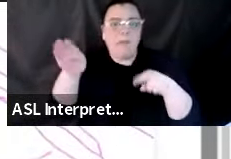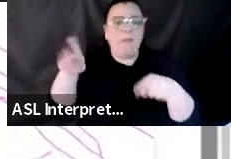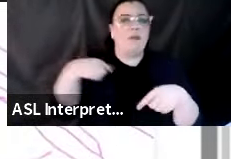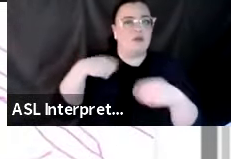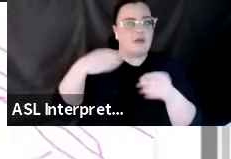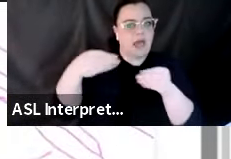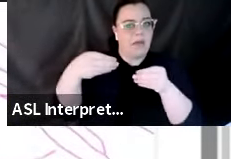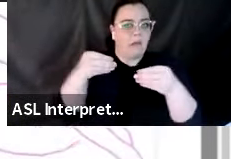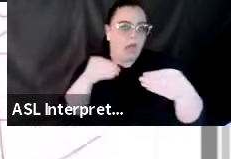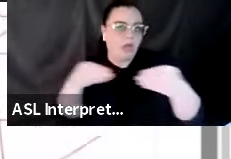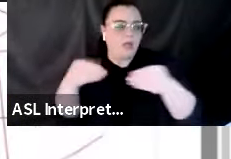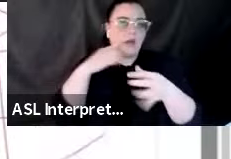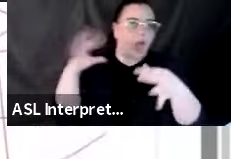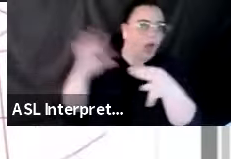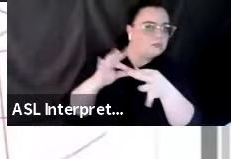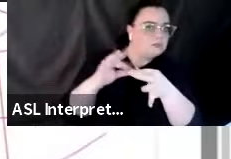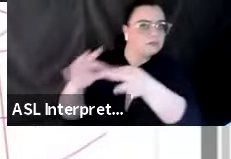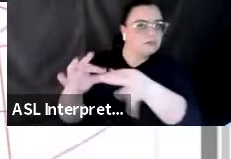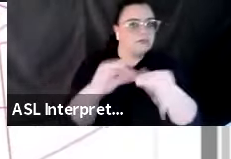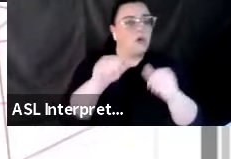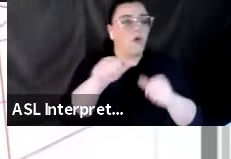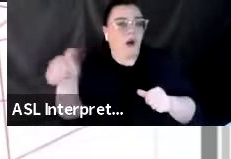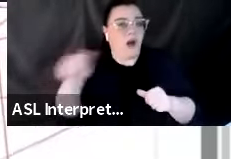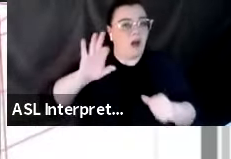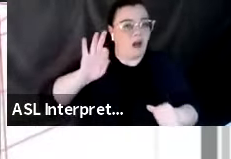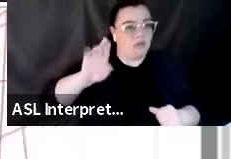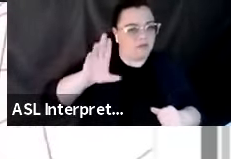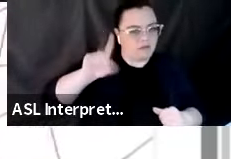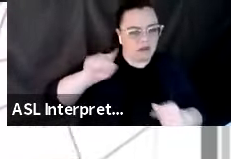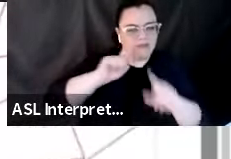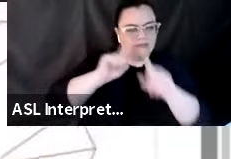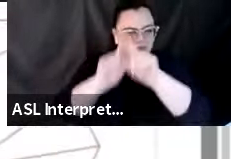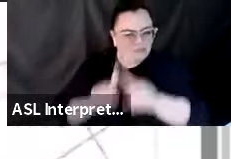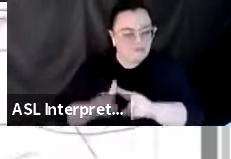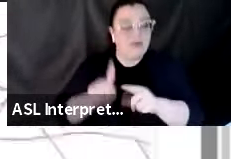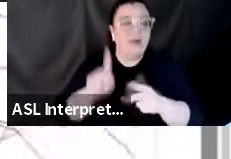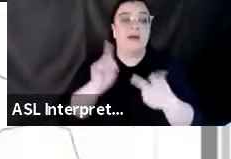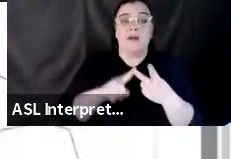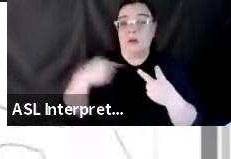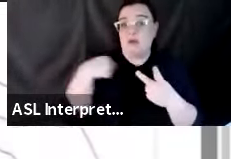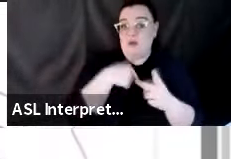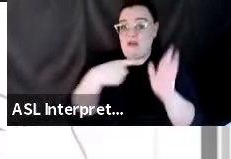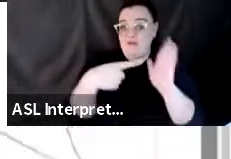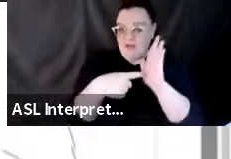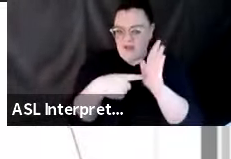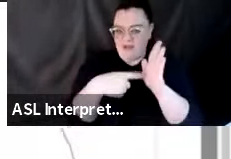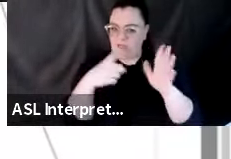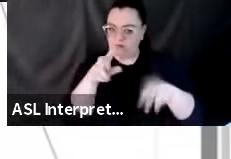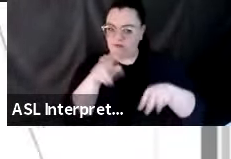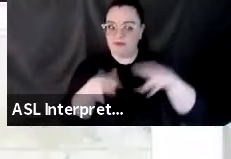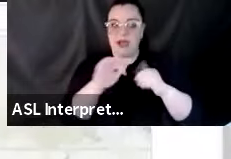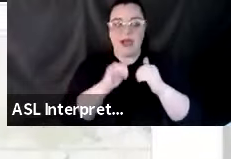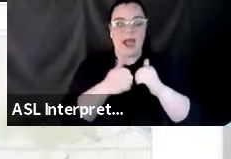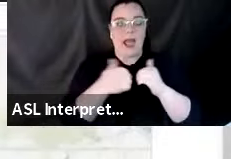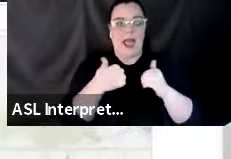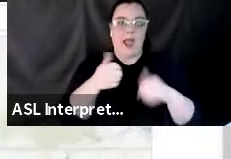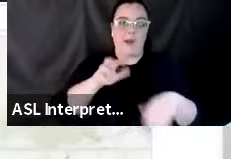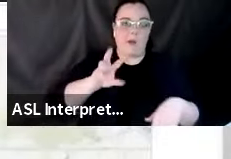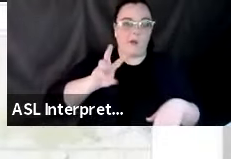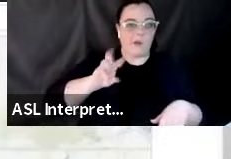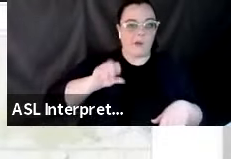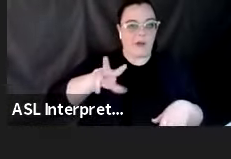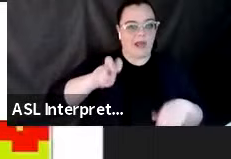bend? Do they connect with other faults and so on? We have models that tell us how fast the waves travel, uh, through the earth, uh,